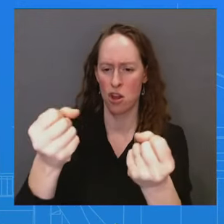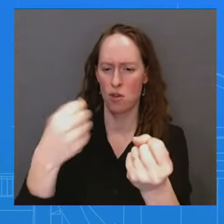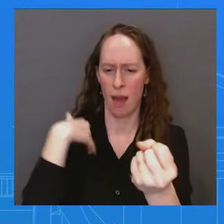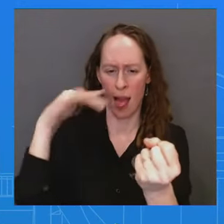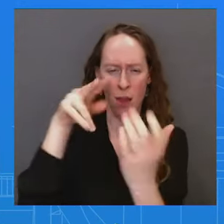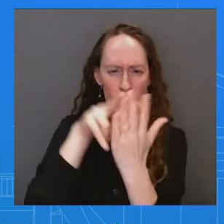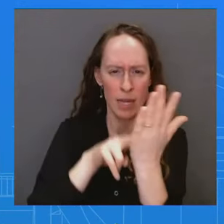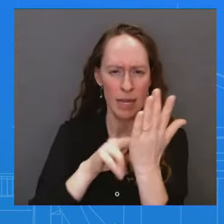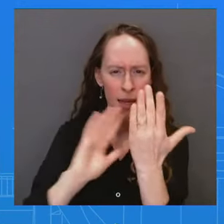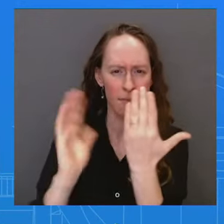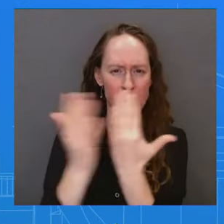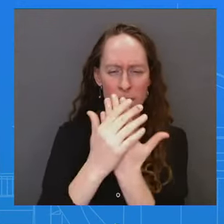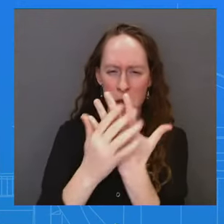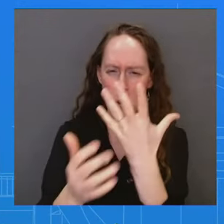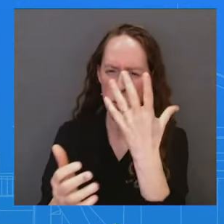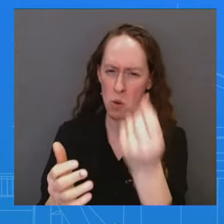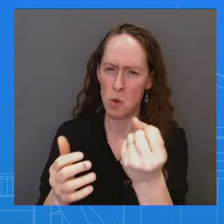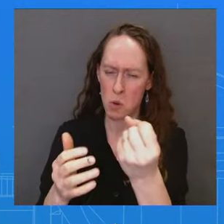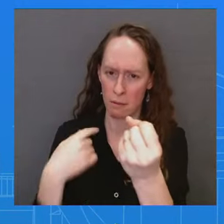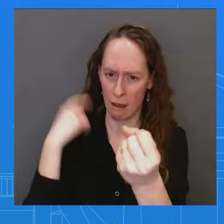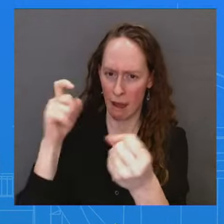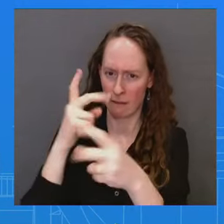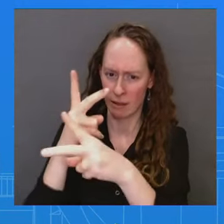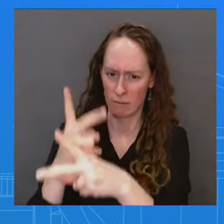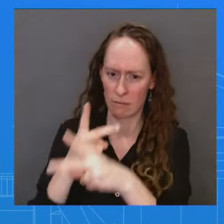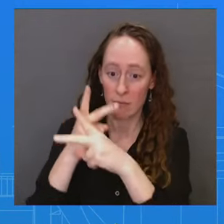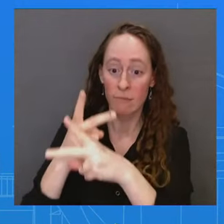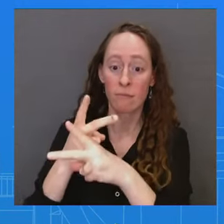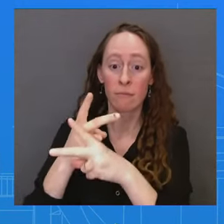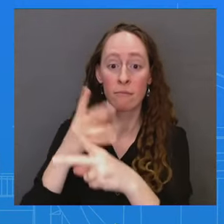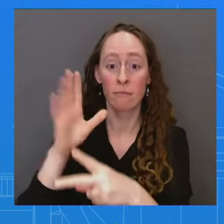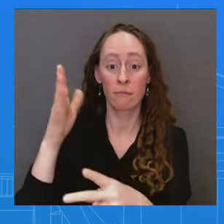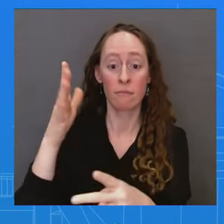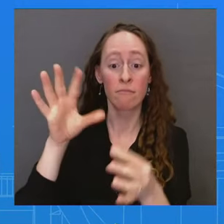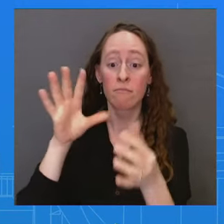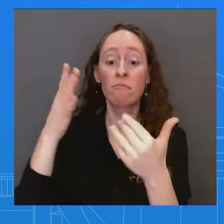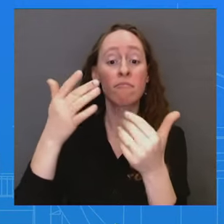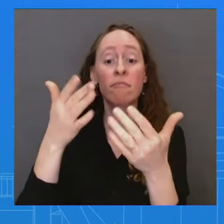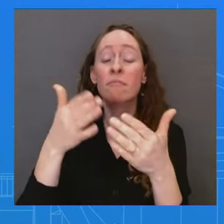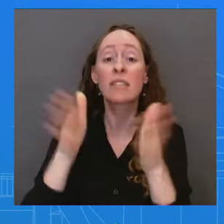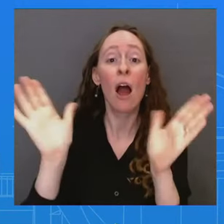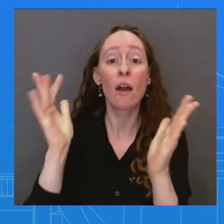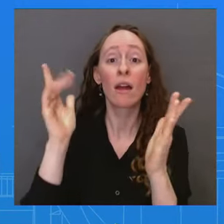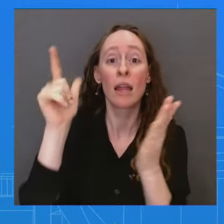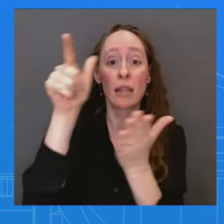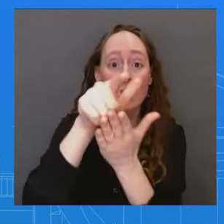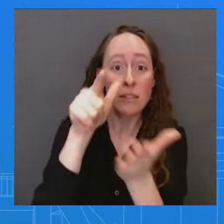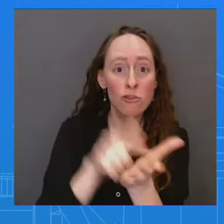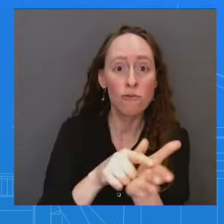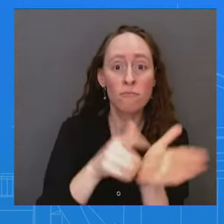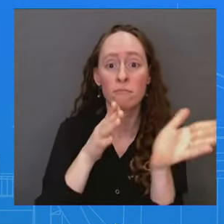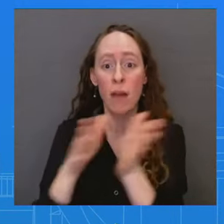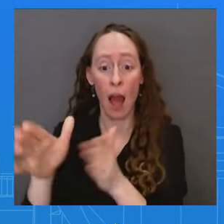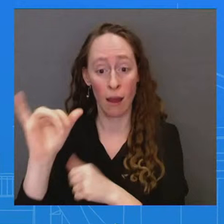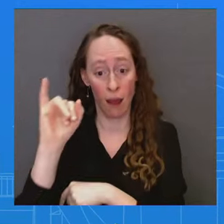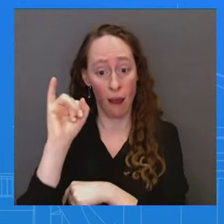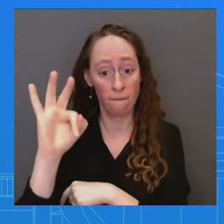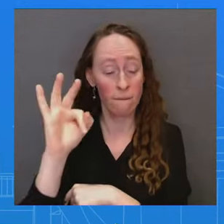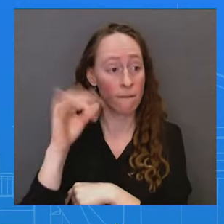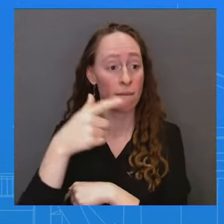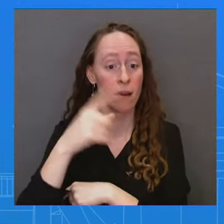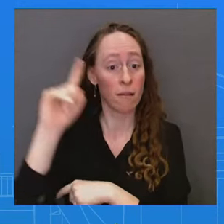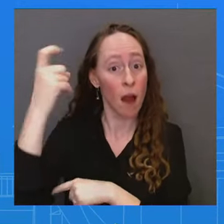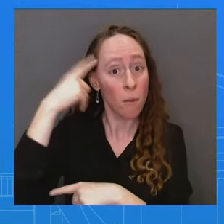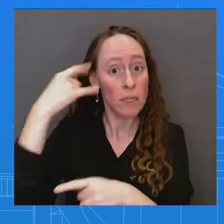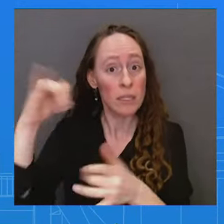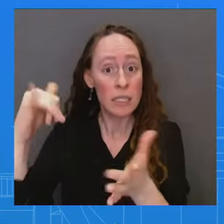any pending legislation that that could be considered on Capitol Hill. I would just tell you, broadly